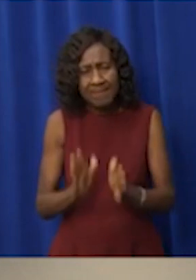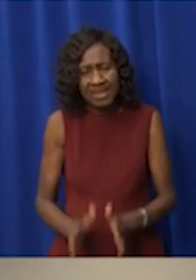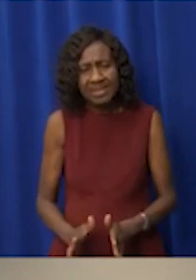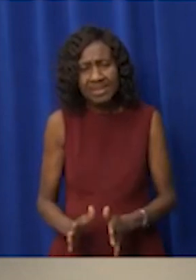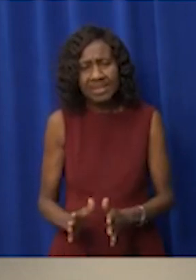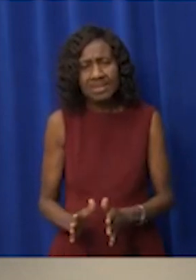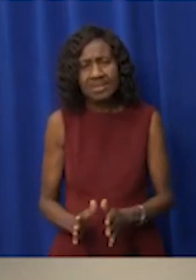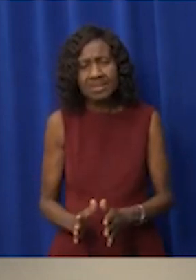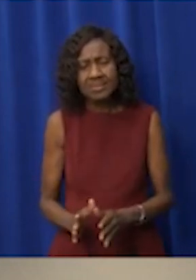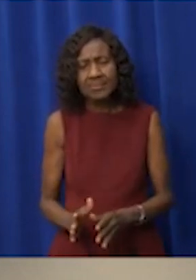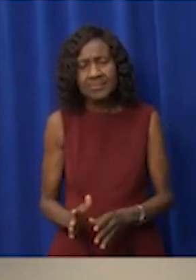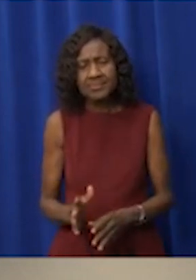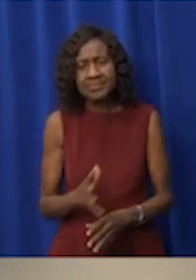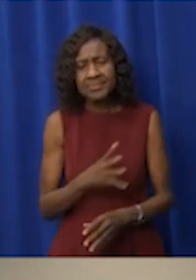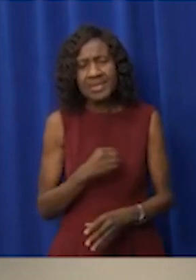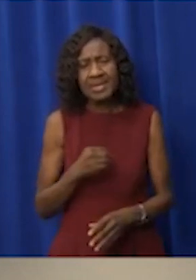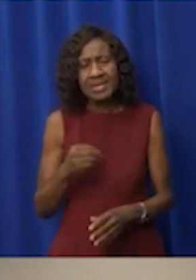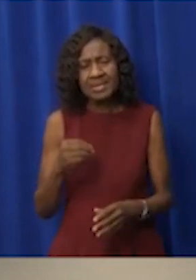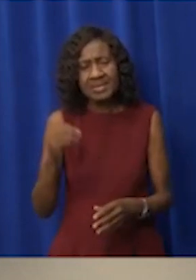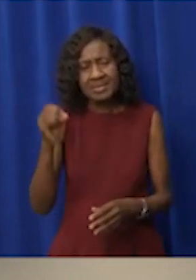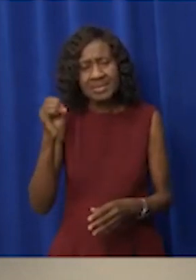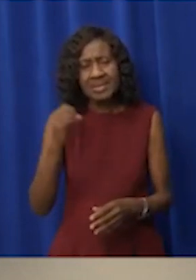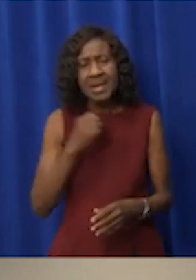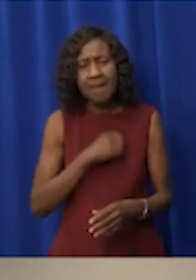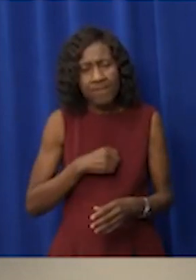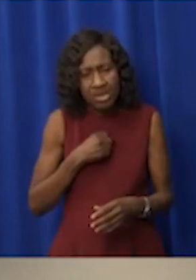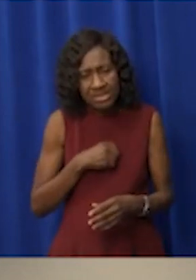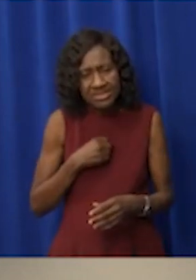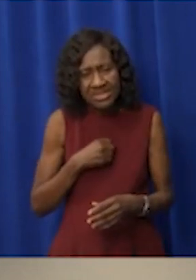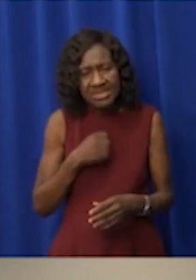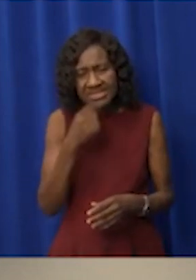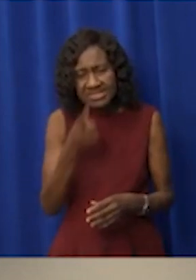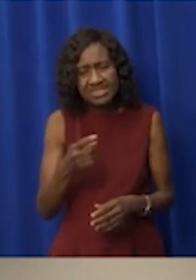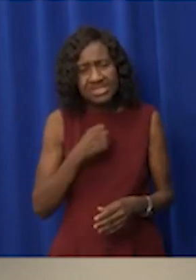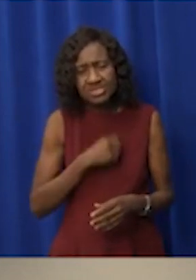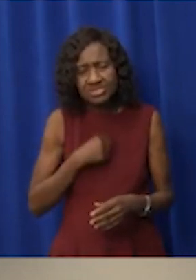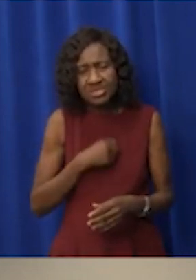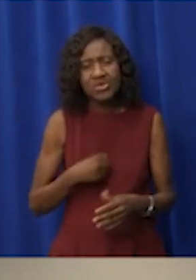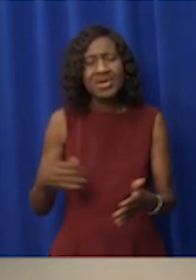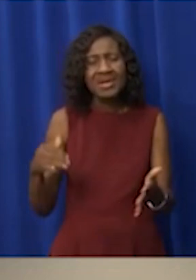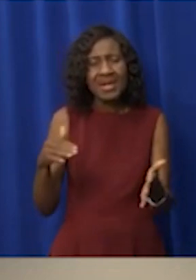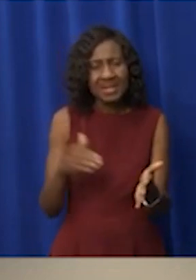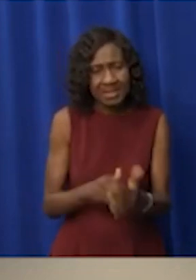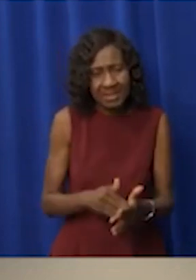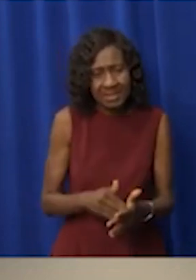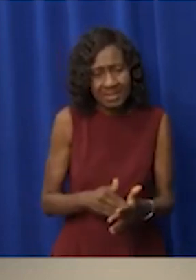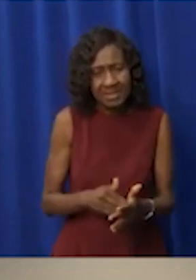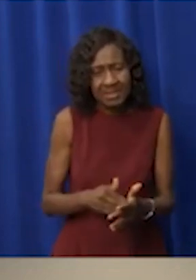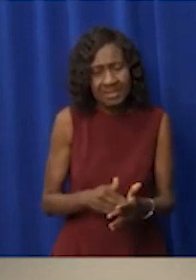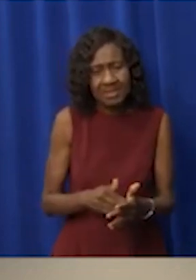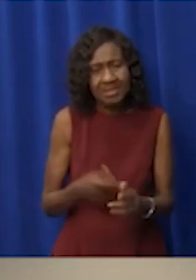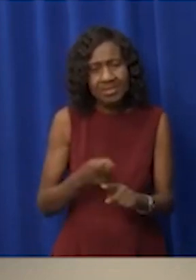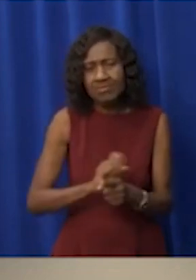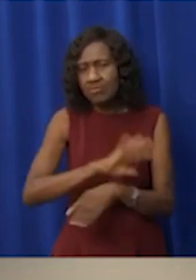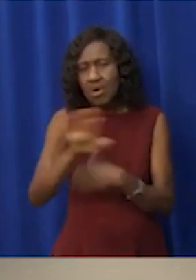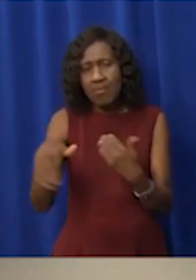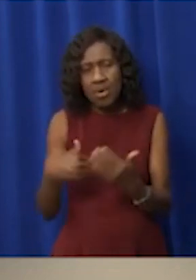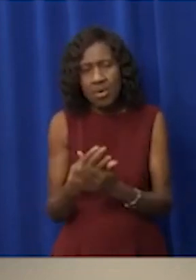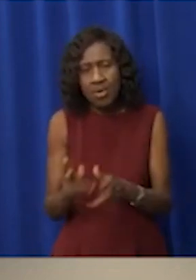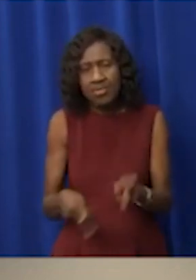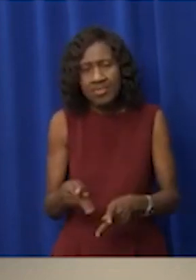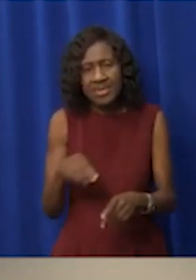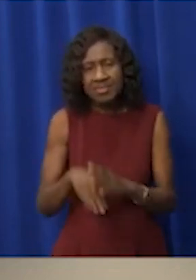I apologize again on behalf of all of us. I know that there is